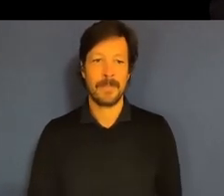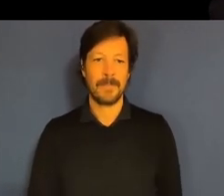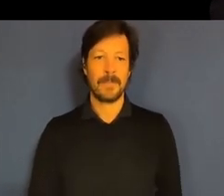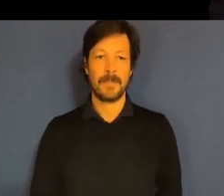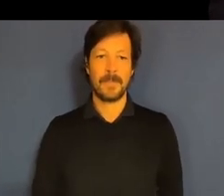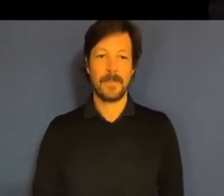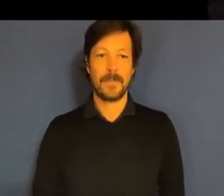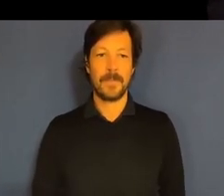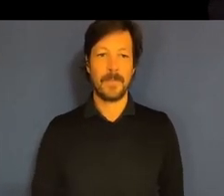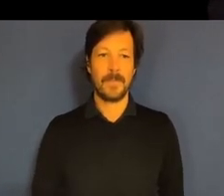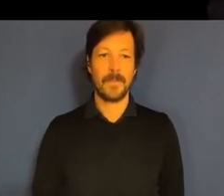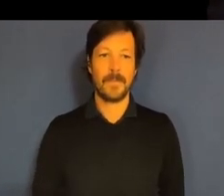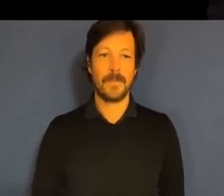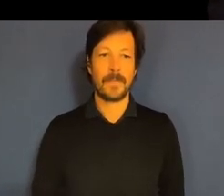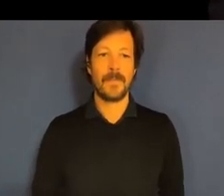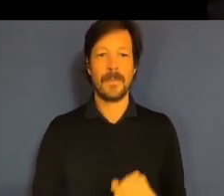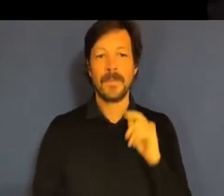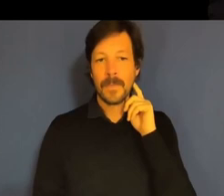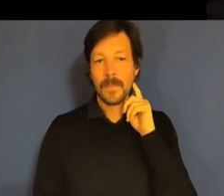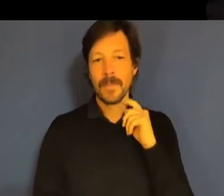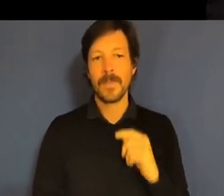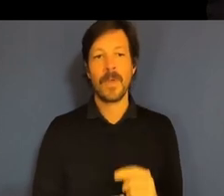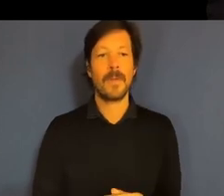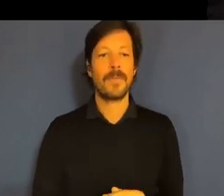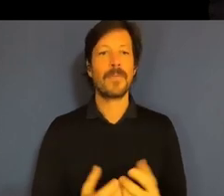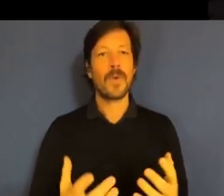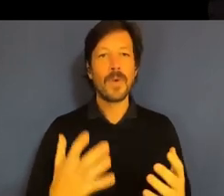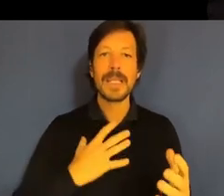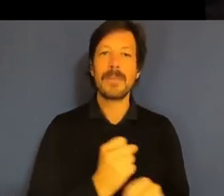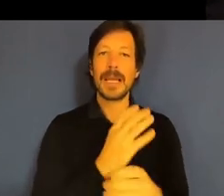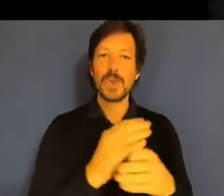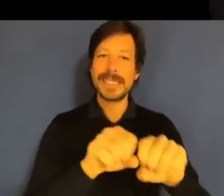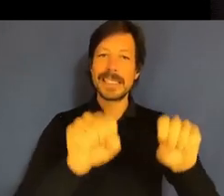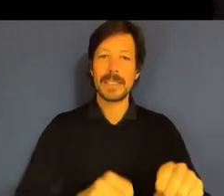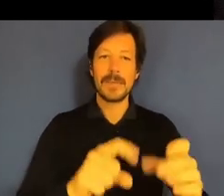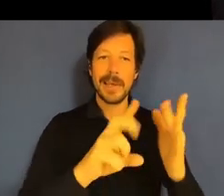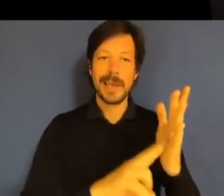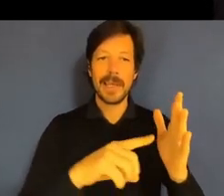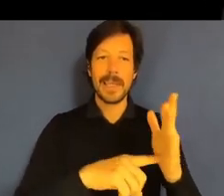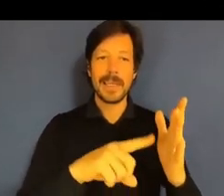lots of things that come through that as well about the integrity of the system, the capability of the system,